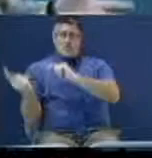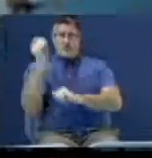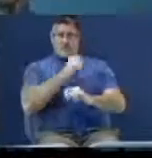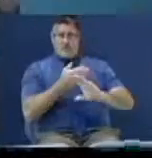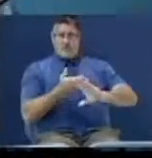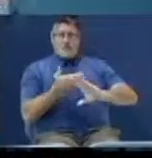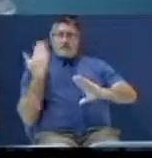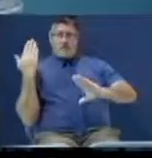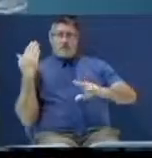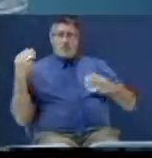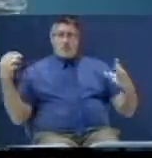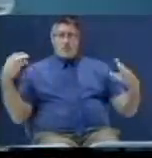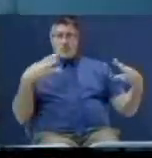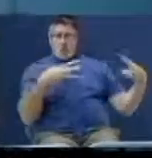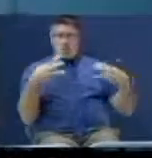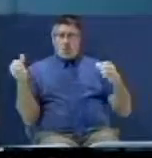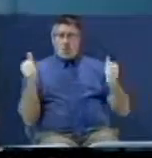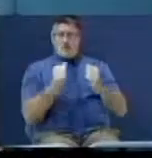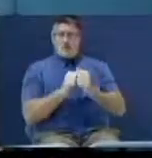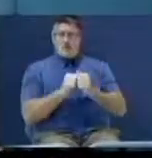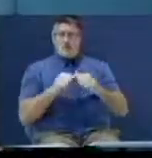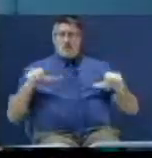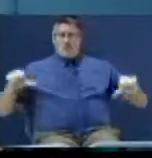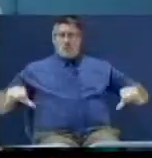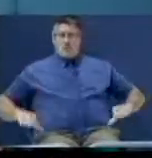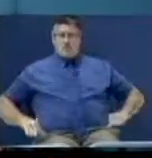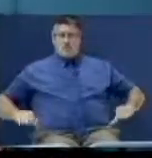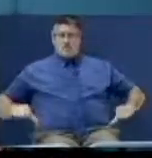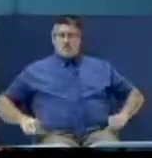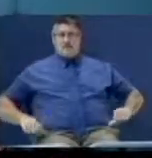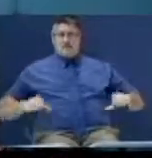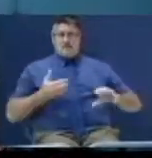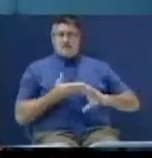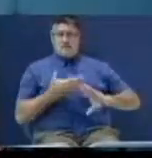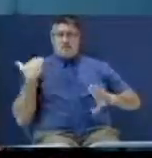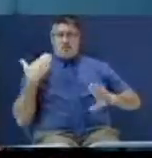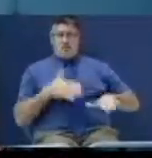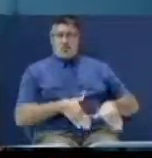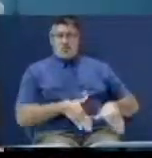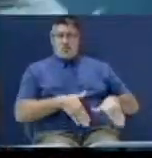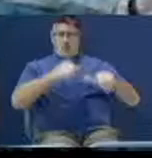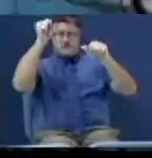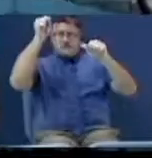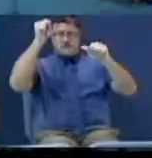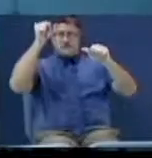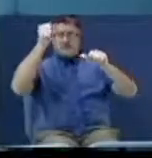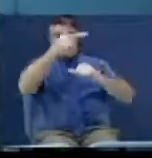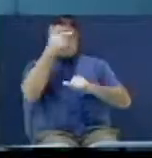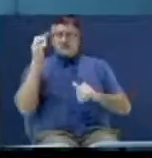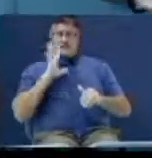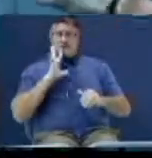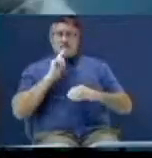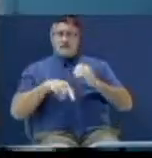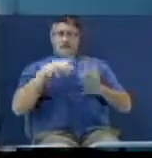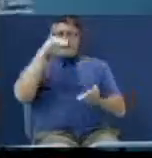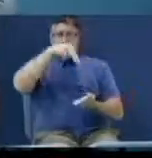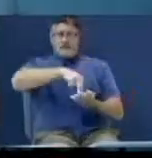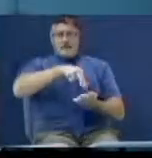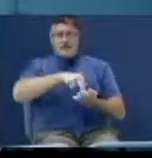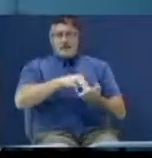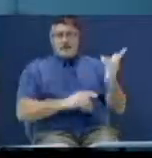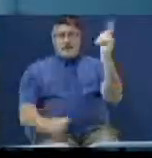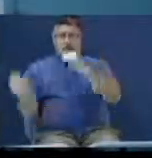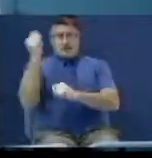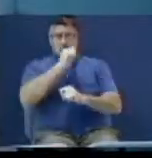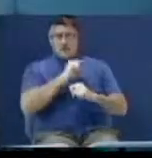everything's getting there right now, we go out before that because that's in the middle of the tribulation. I'm about to shout. I believe we ought to be